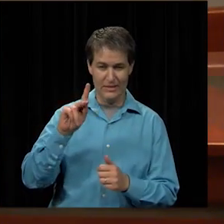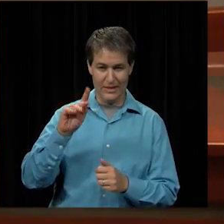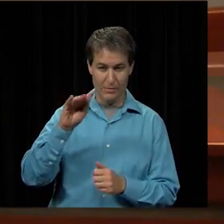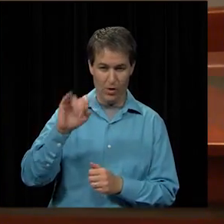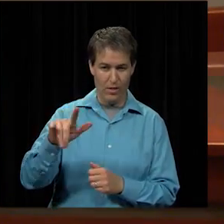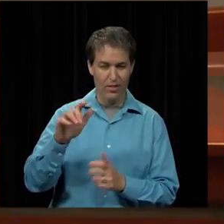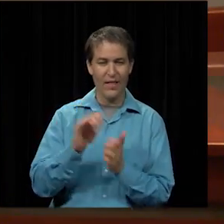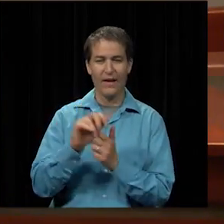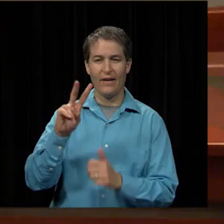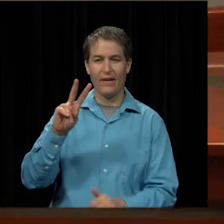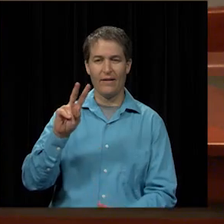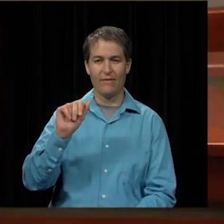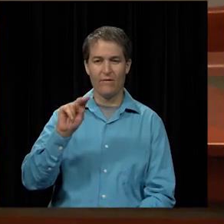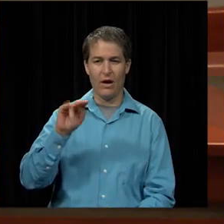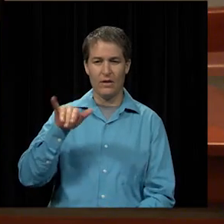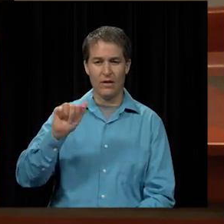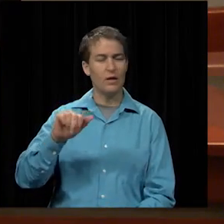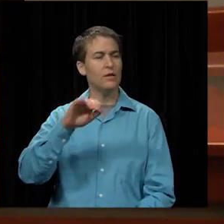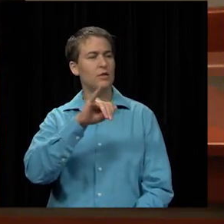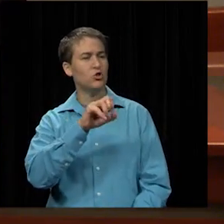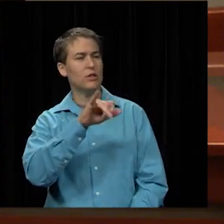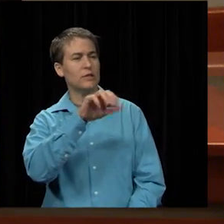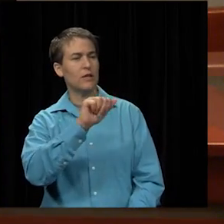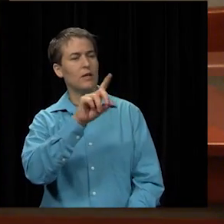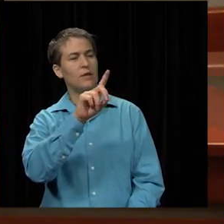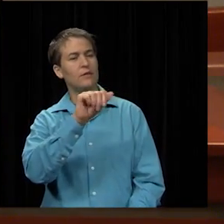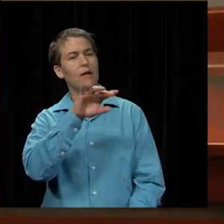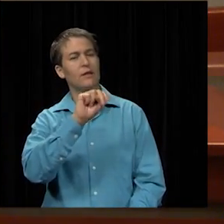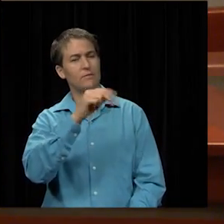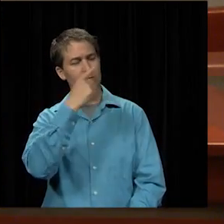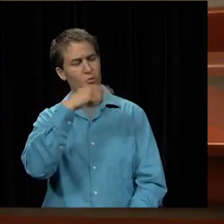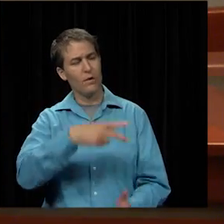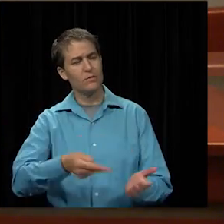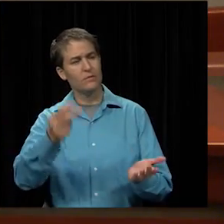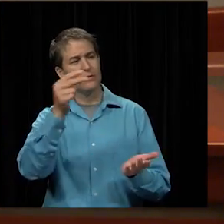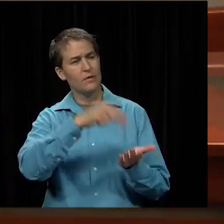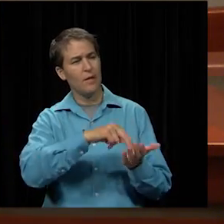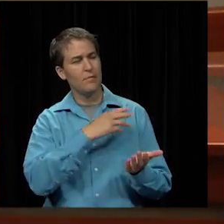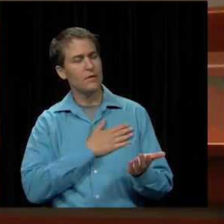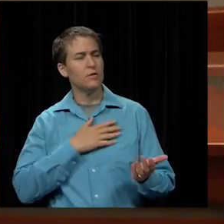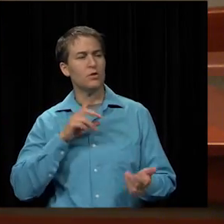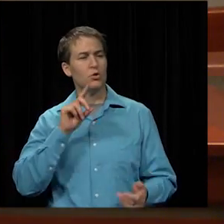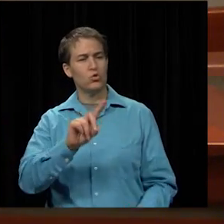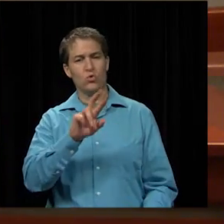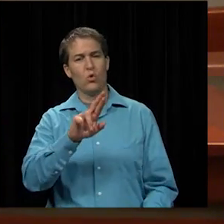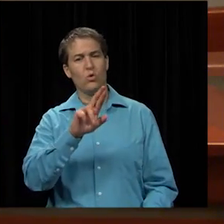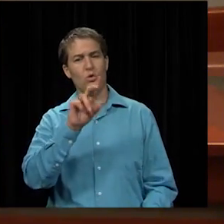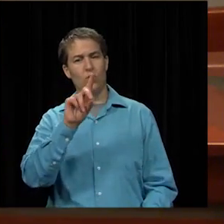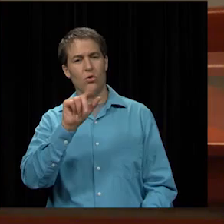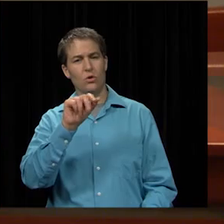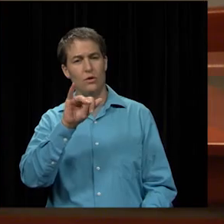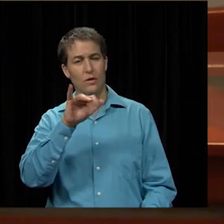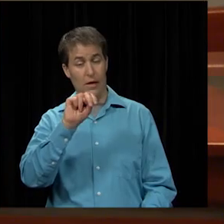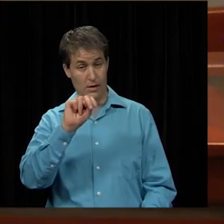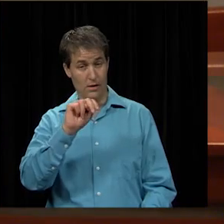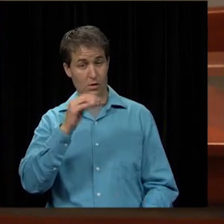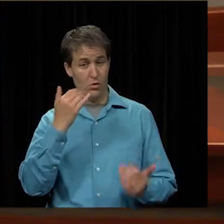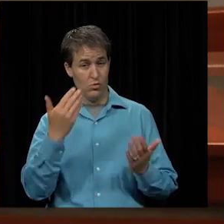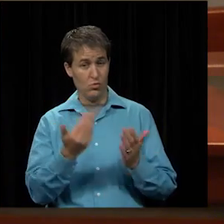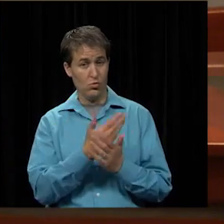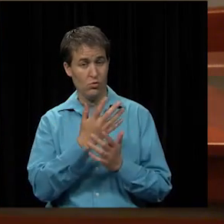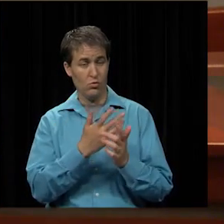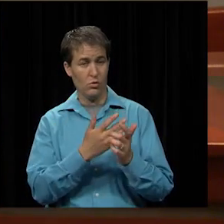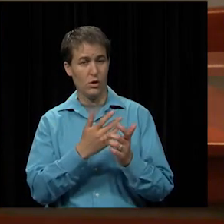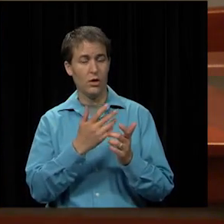been, but Jessica Dane is in the audience tonight. Jessica, if you would stand. Dr. Dane is our new Executive Director,